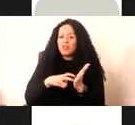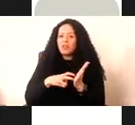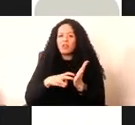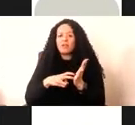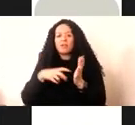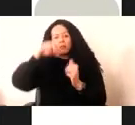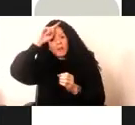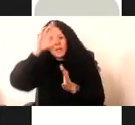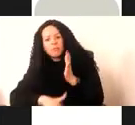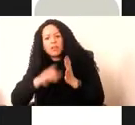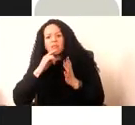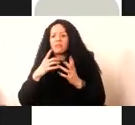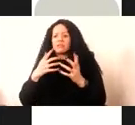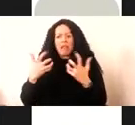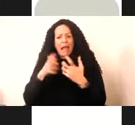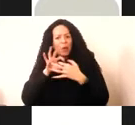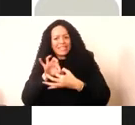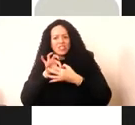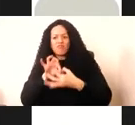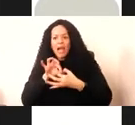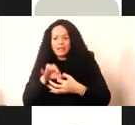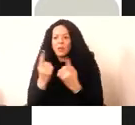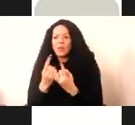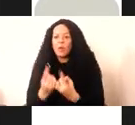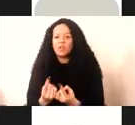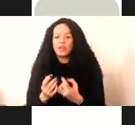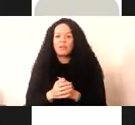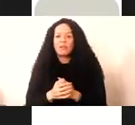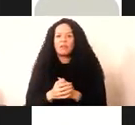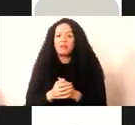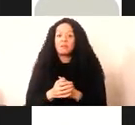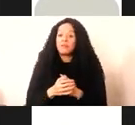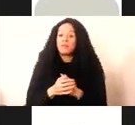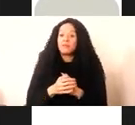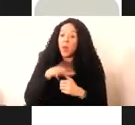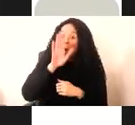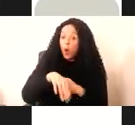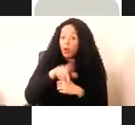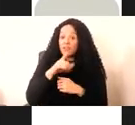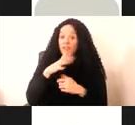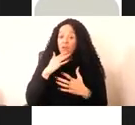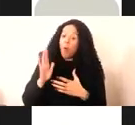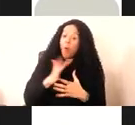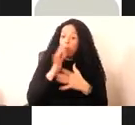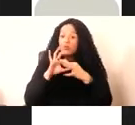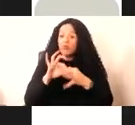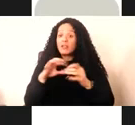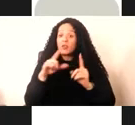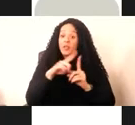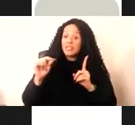the interaction. And all this is not necessarily just related to the digital,